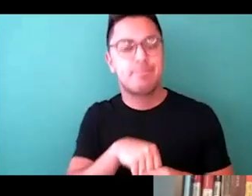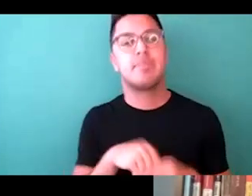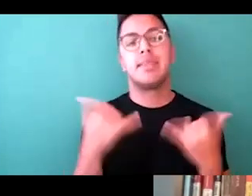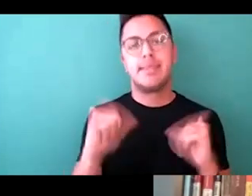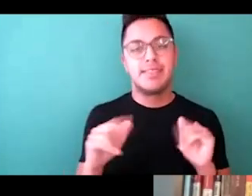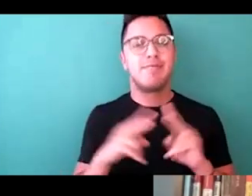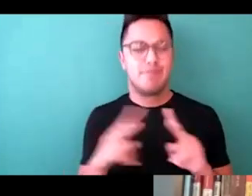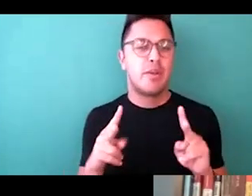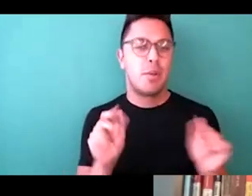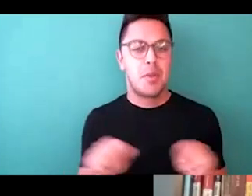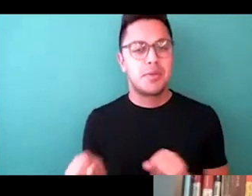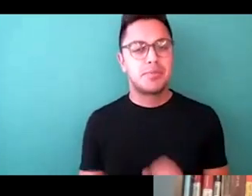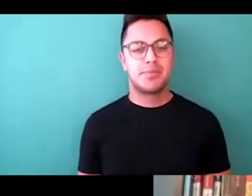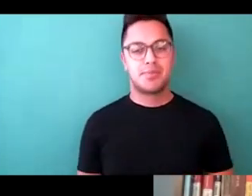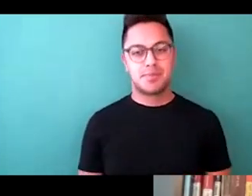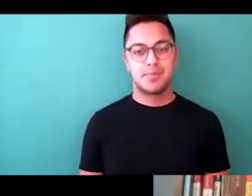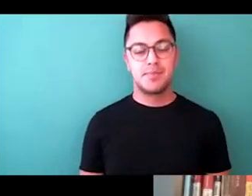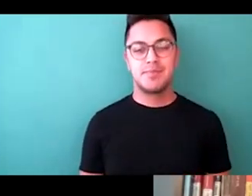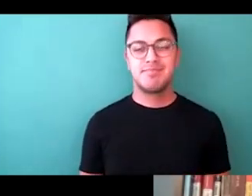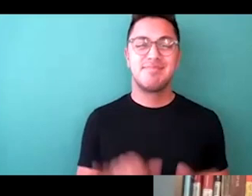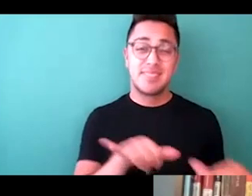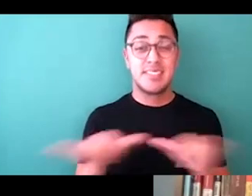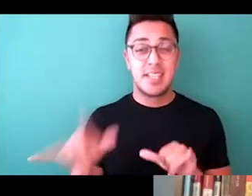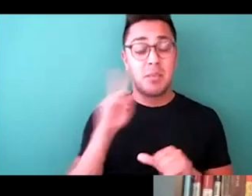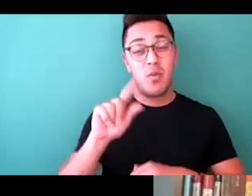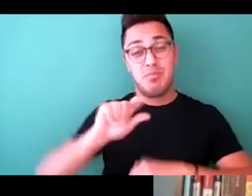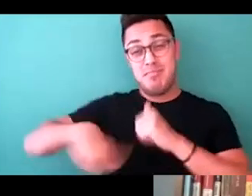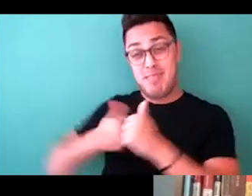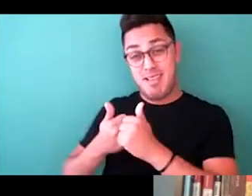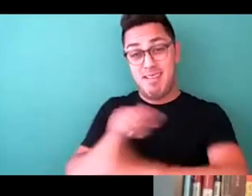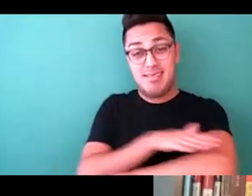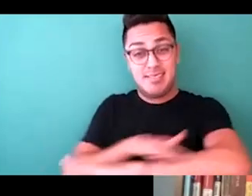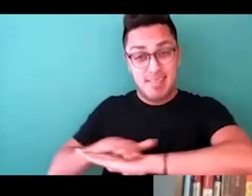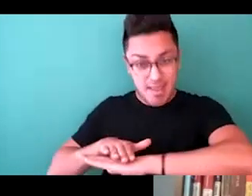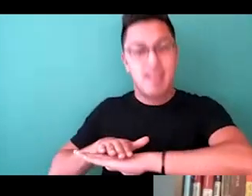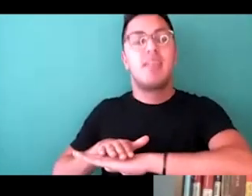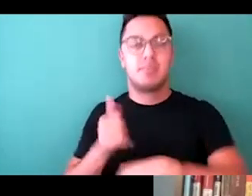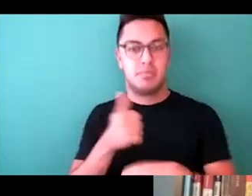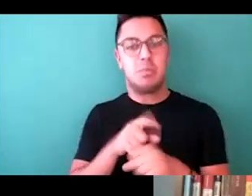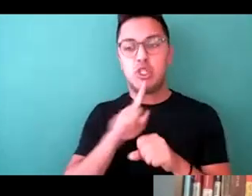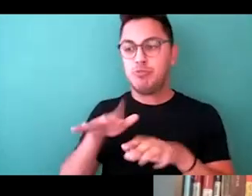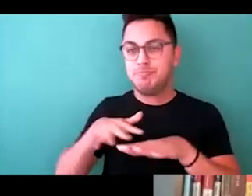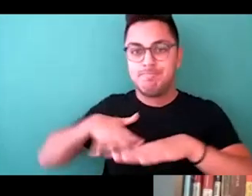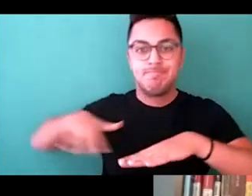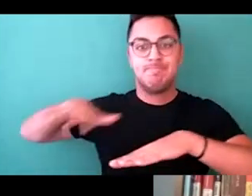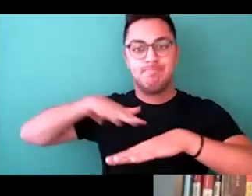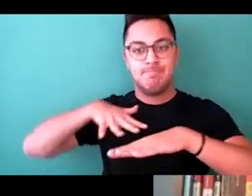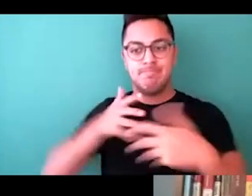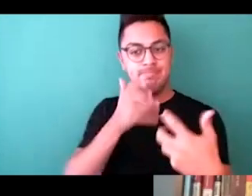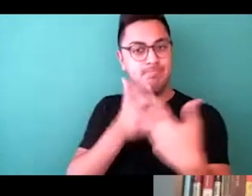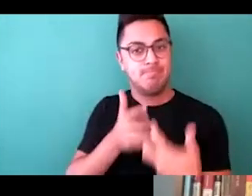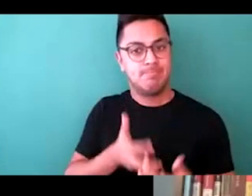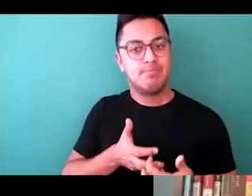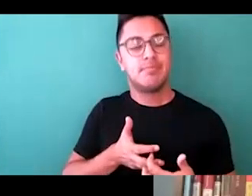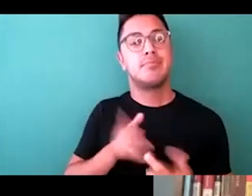very doable. Sort of same thing for back of house, making sure that you have that space to accommodate all sorts of